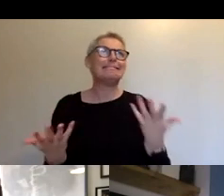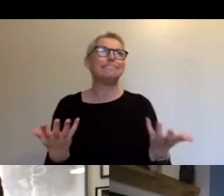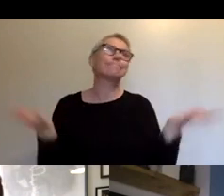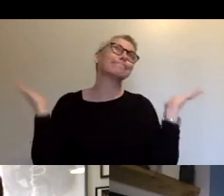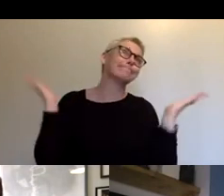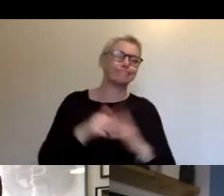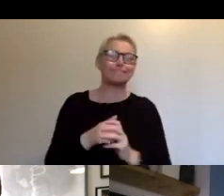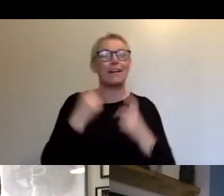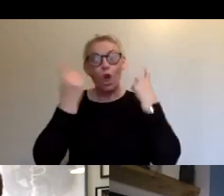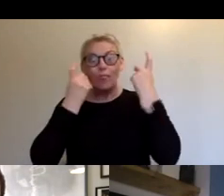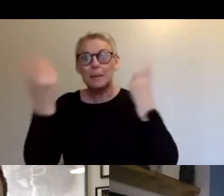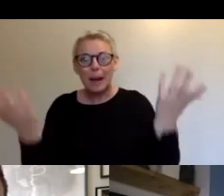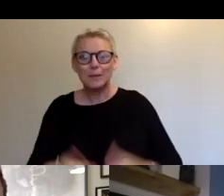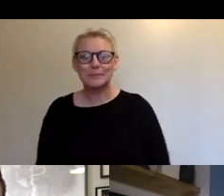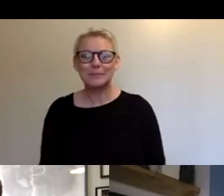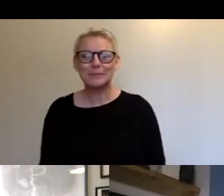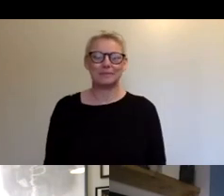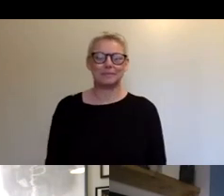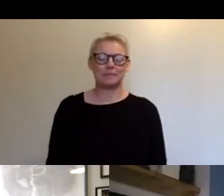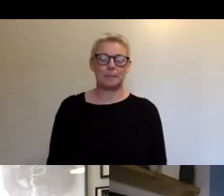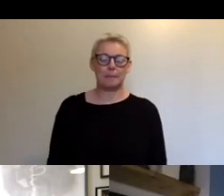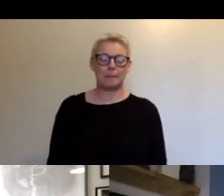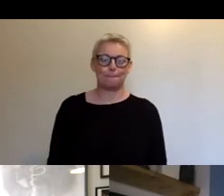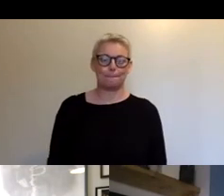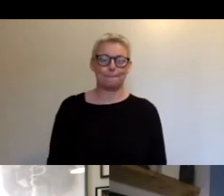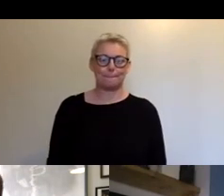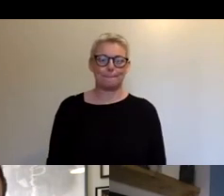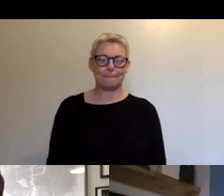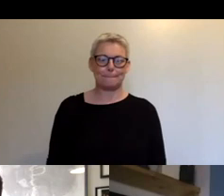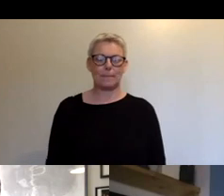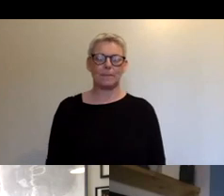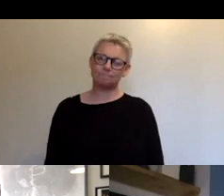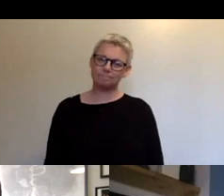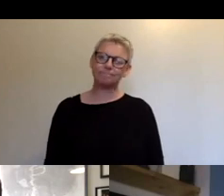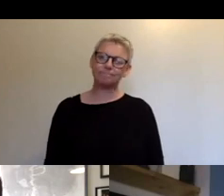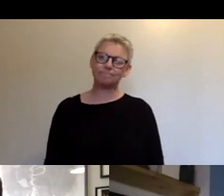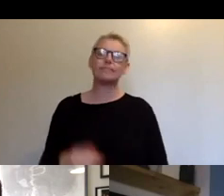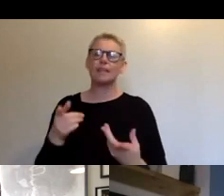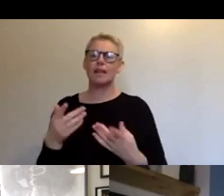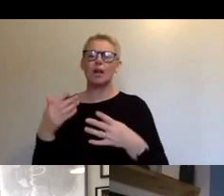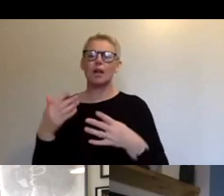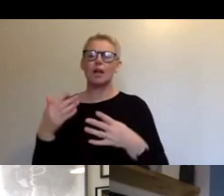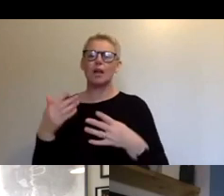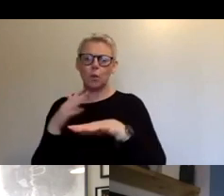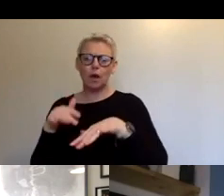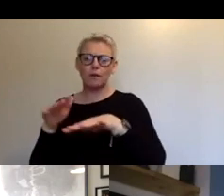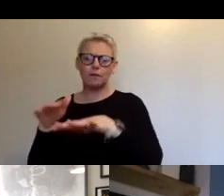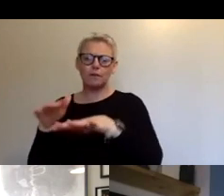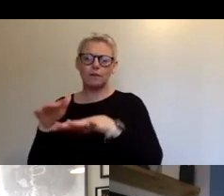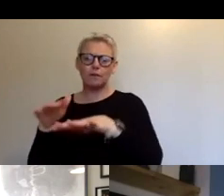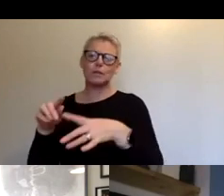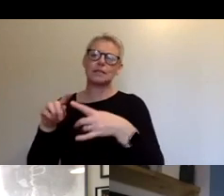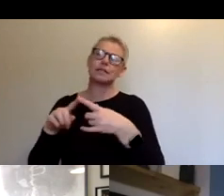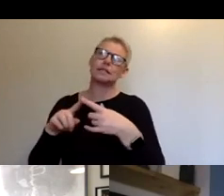there's a lot to consider in the hybrid world. The different workflows and organizational structures and capacities that we, that we're all having to